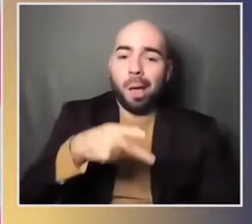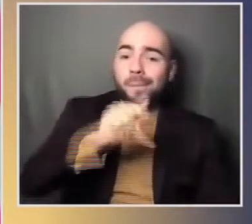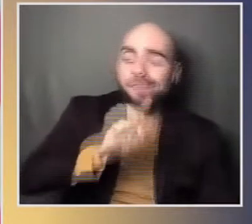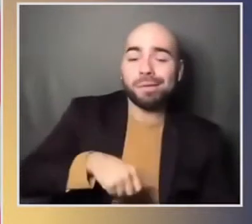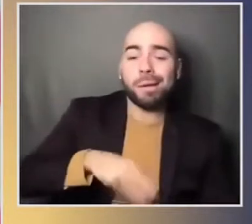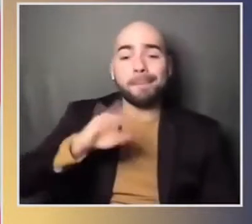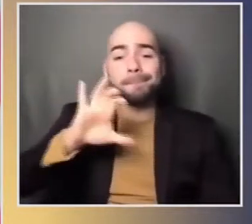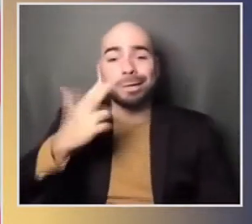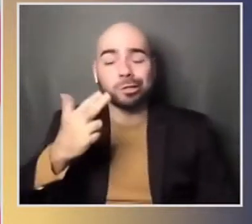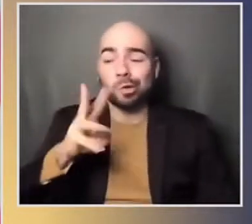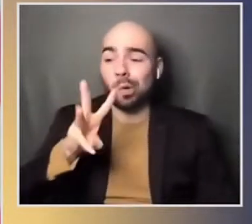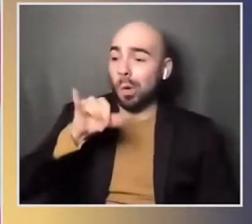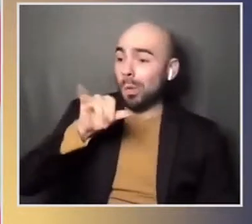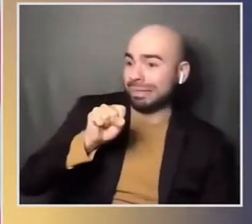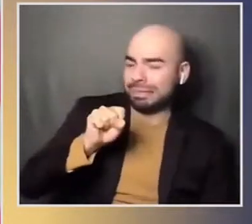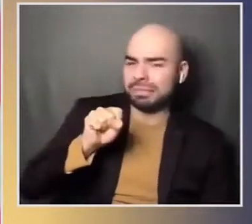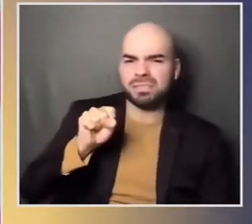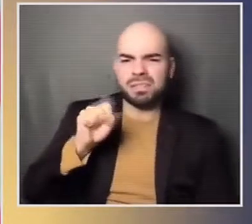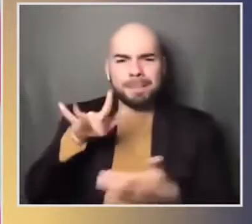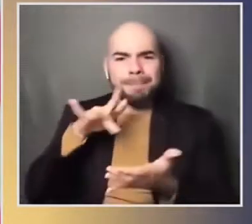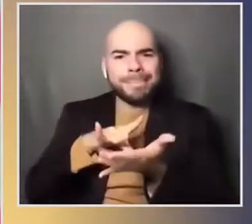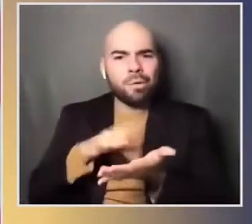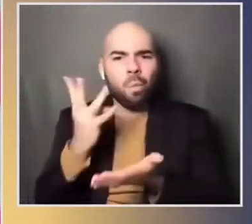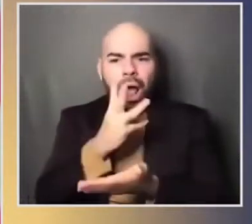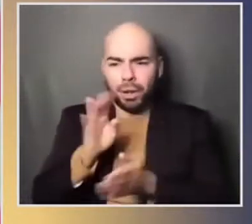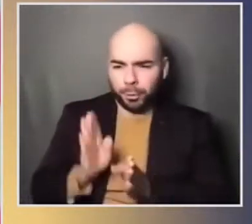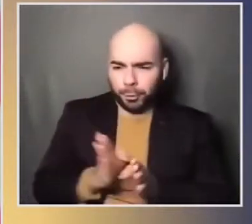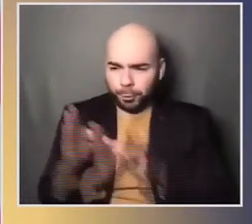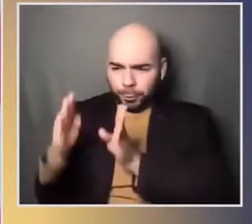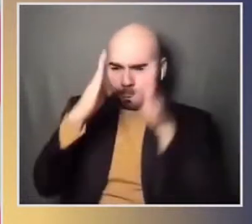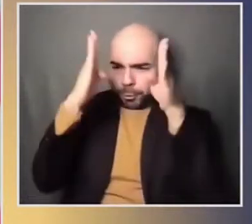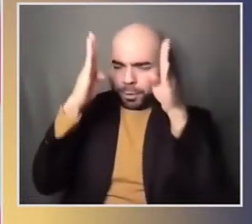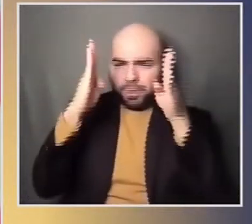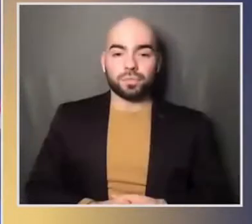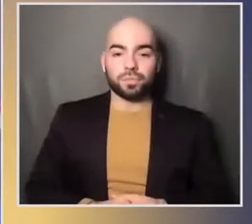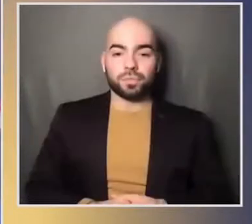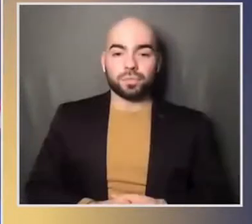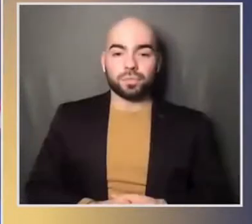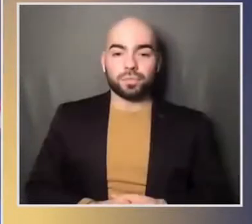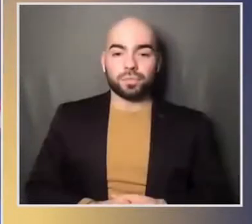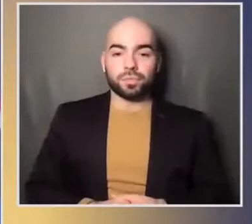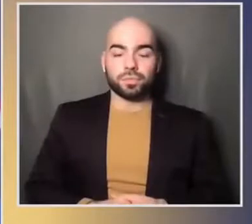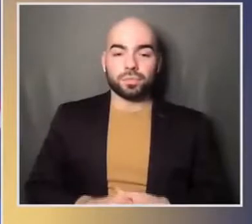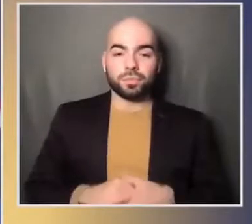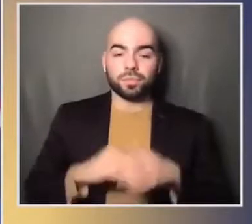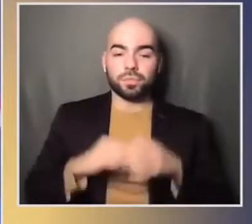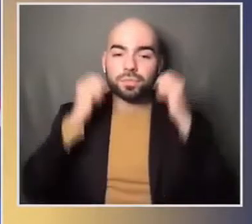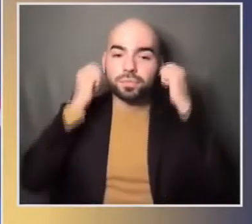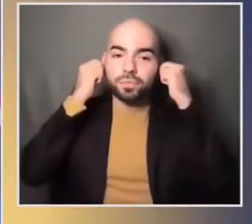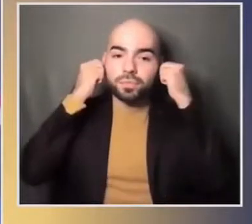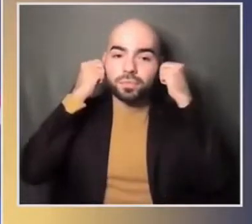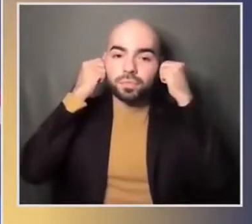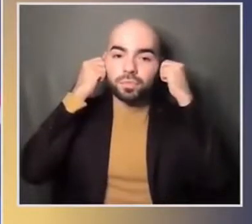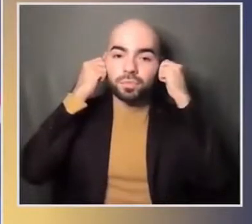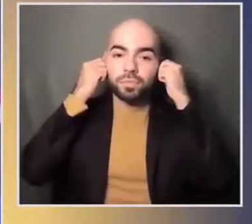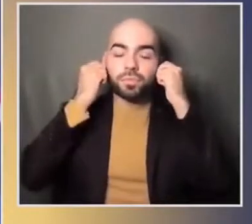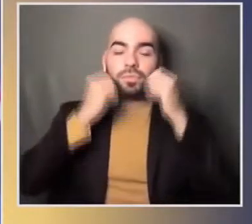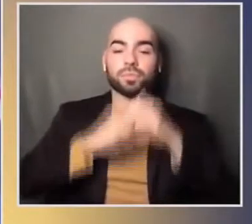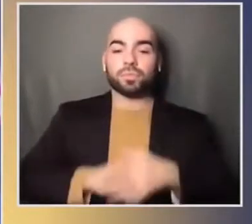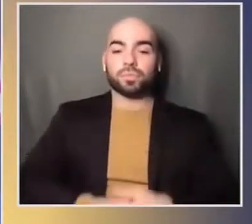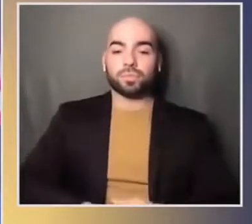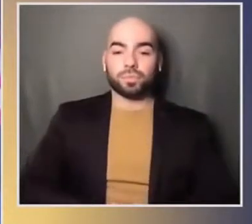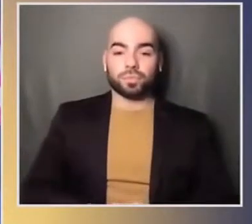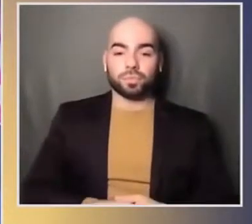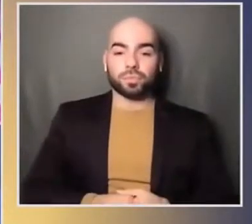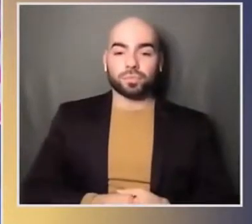for mr trump but because another four years of him in the white house held out the tantalizing prospect of a